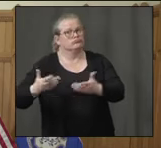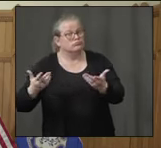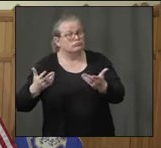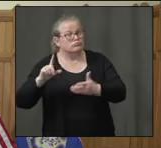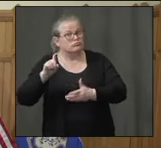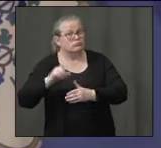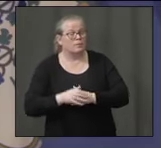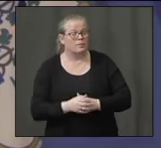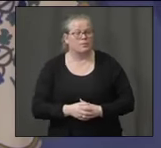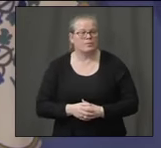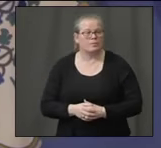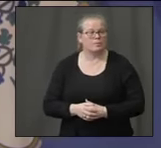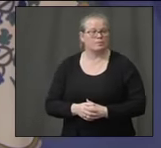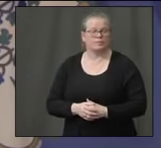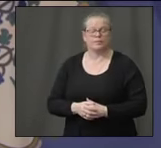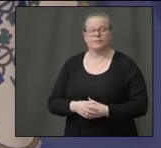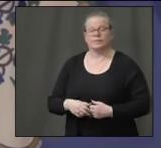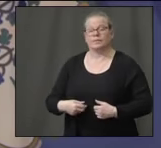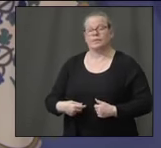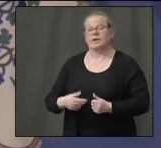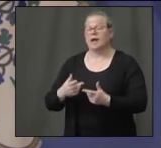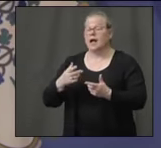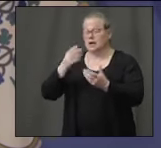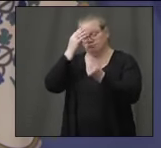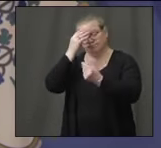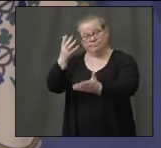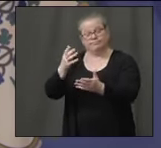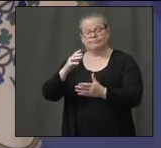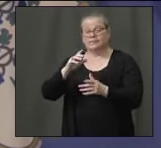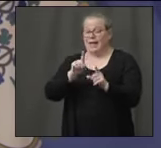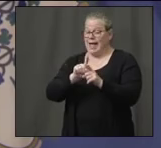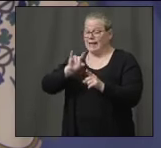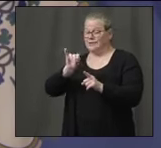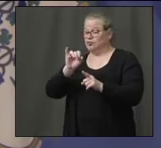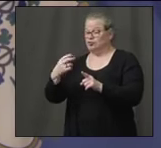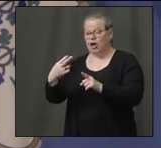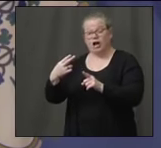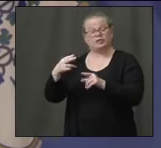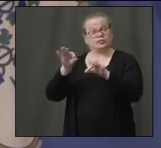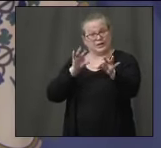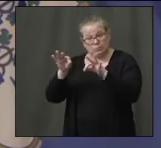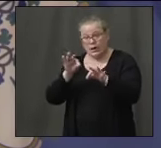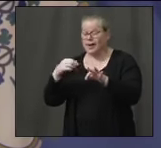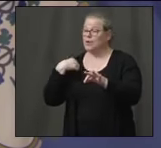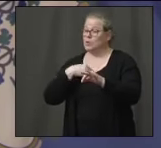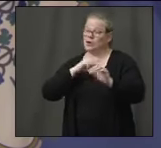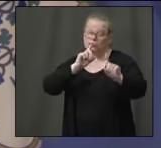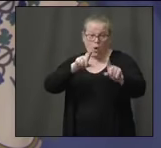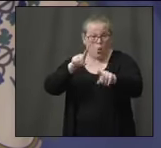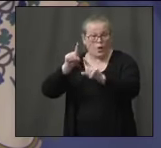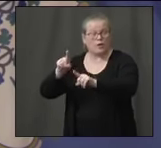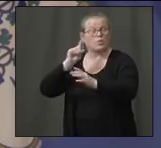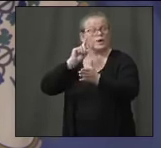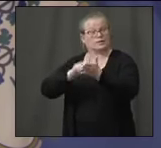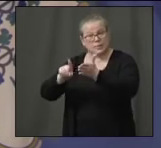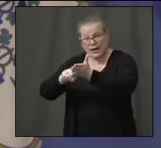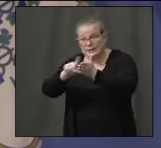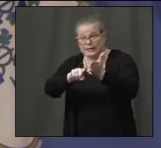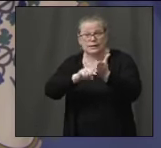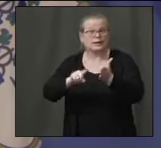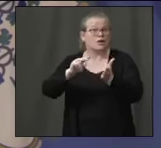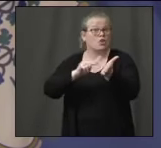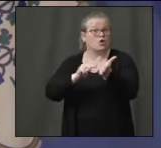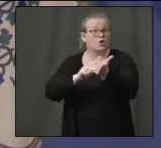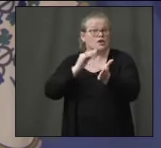I can tell you, as you heard from Josh the other day, we're going out, we're doing the inspections at each and every one of these nursing homes, checking what